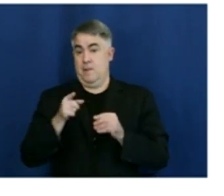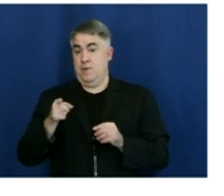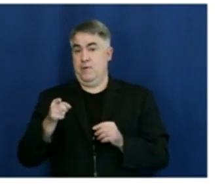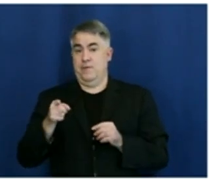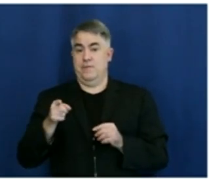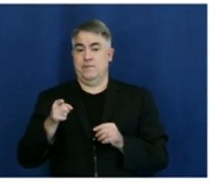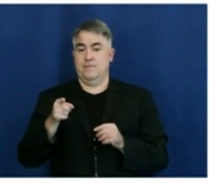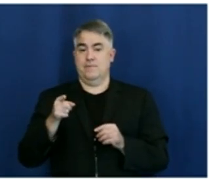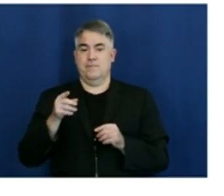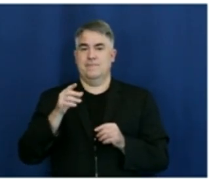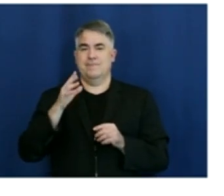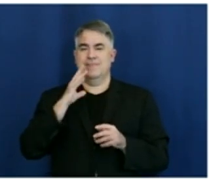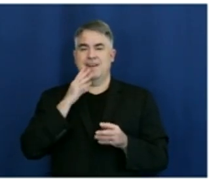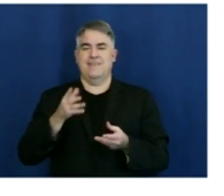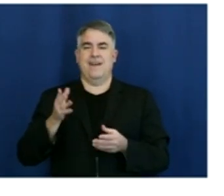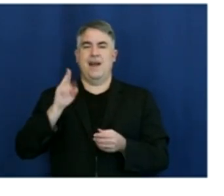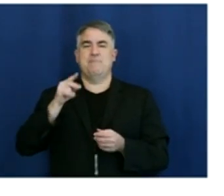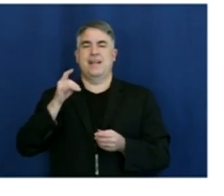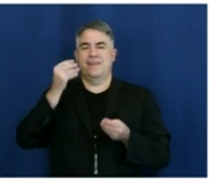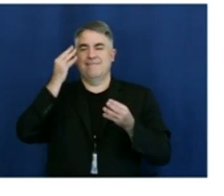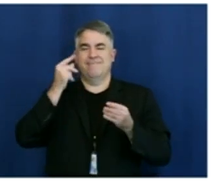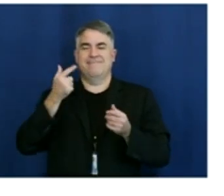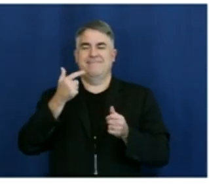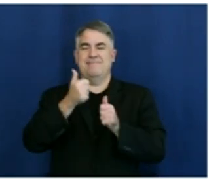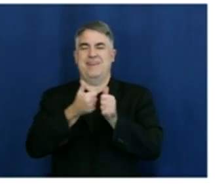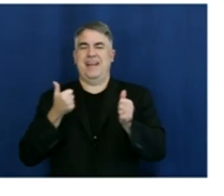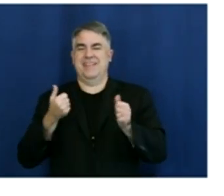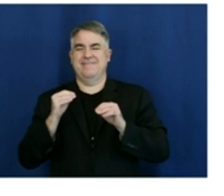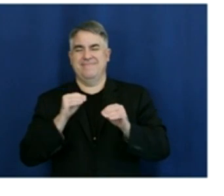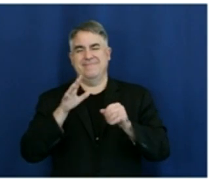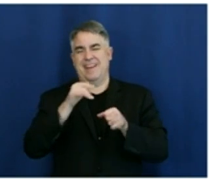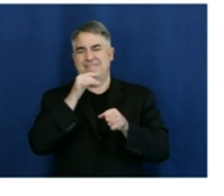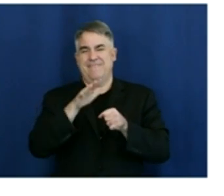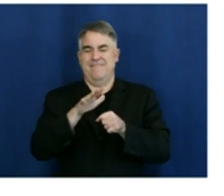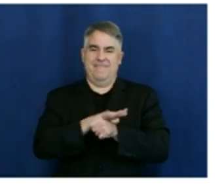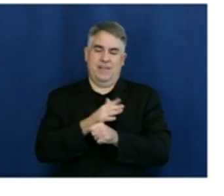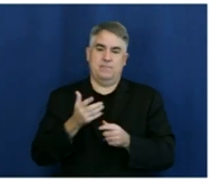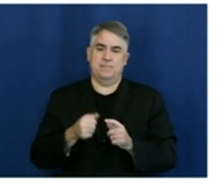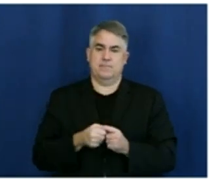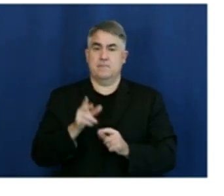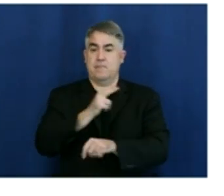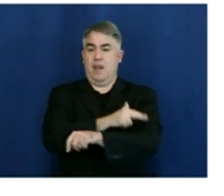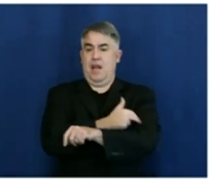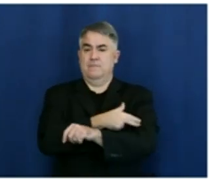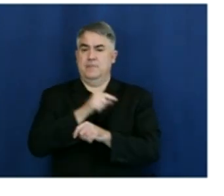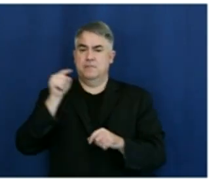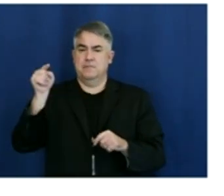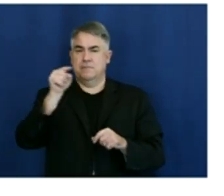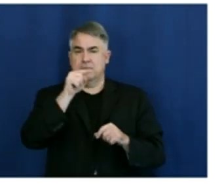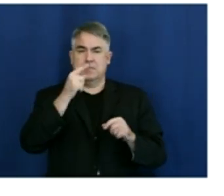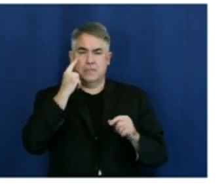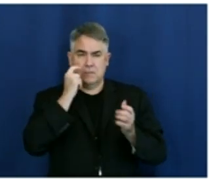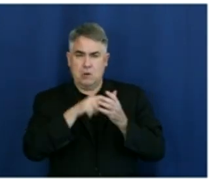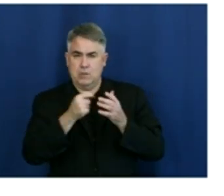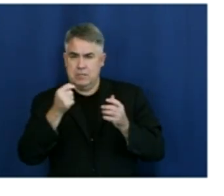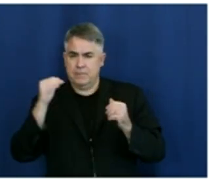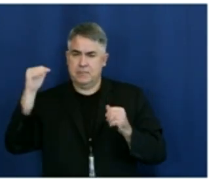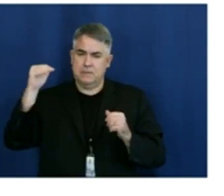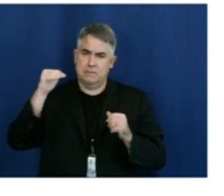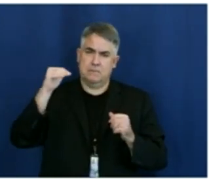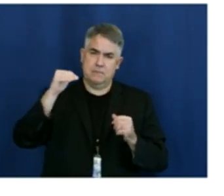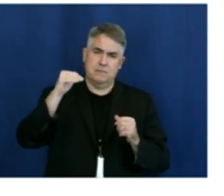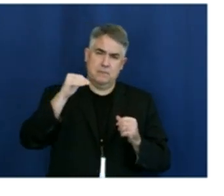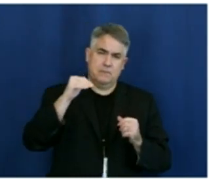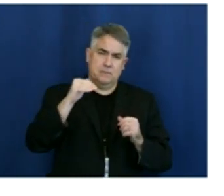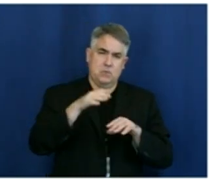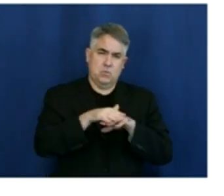until we see that. But generally speaking, trending down ever so slightly day over day. And I know this is welcome news